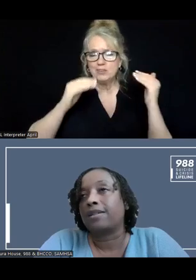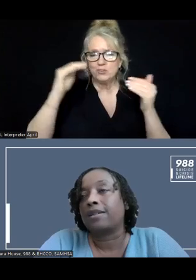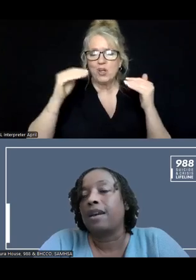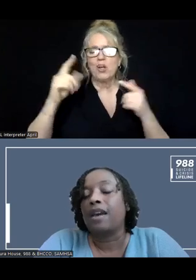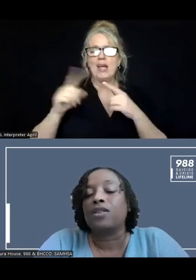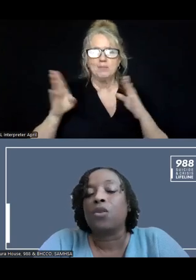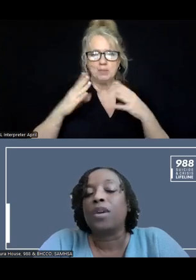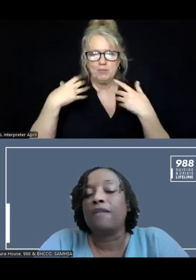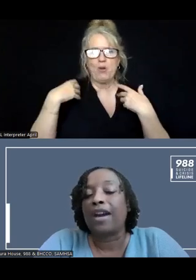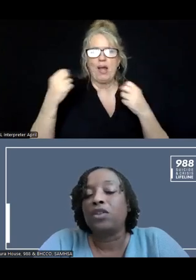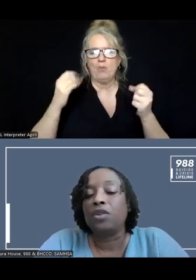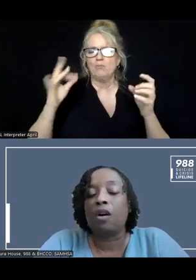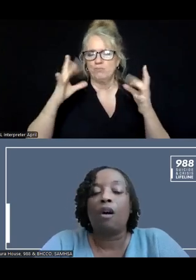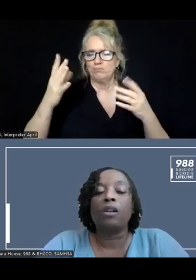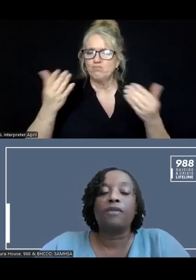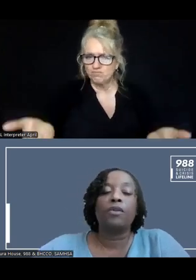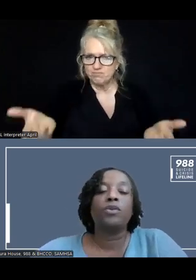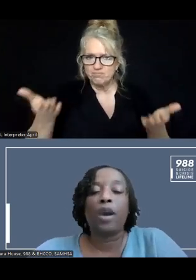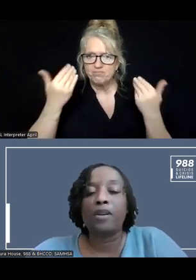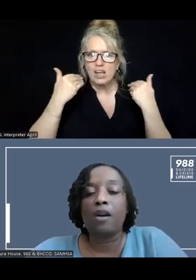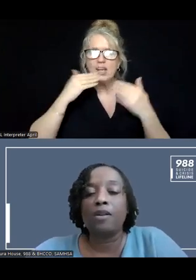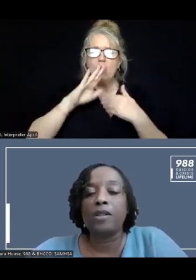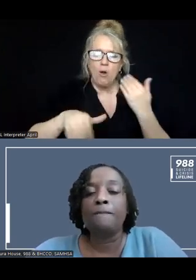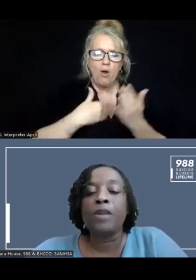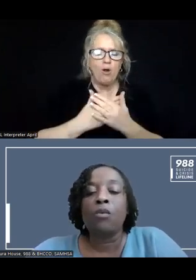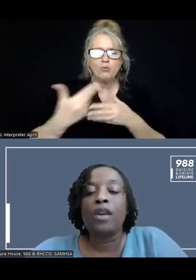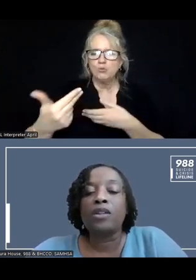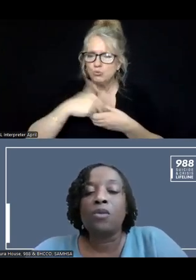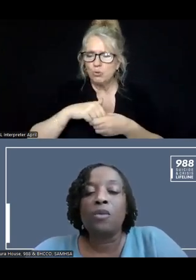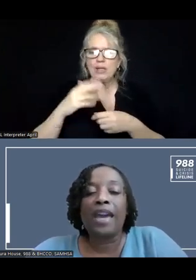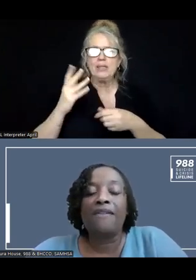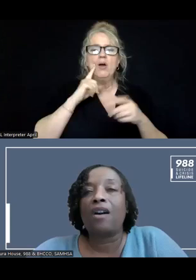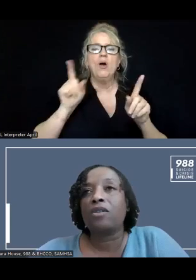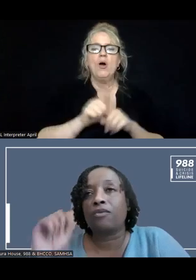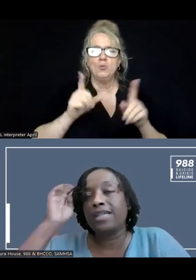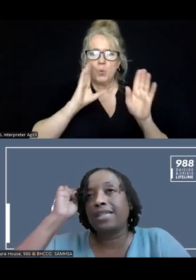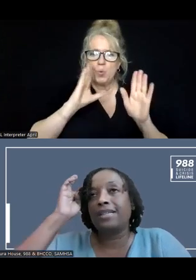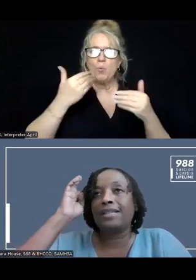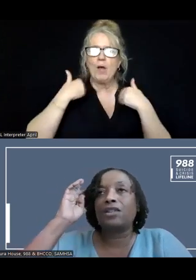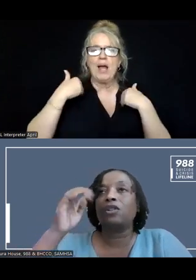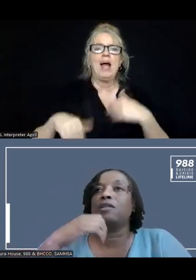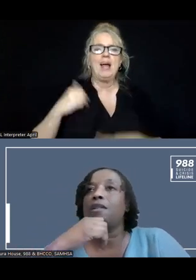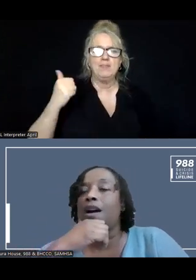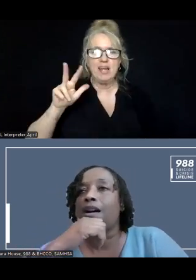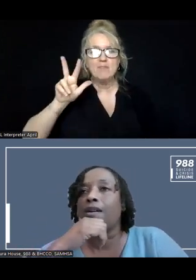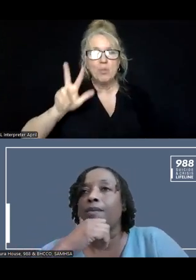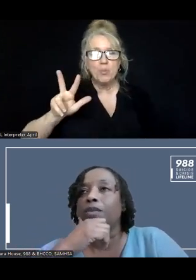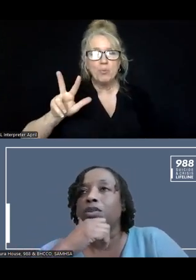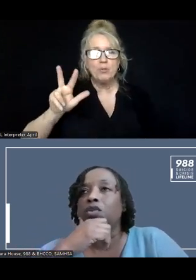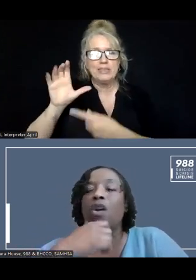crisis. And so we invite you to all of those webinars. We also will be having our 3C session,